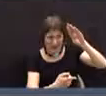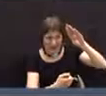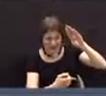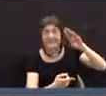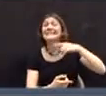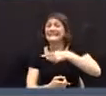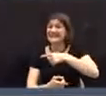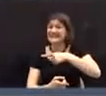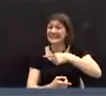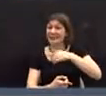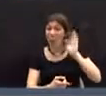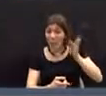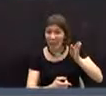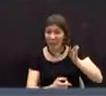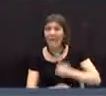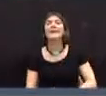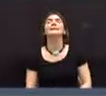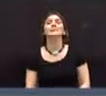the fire police project?